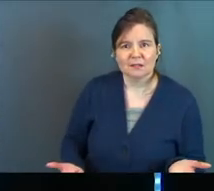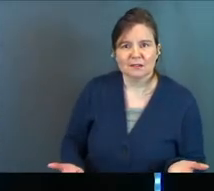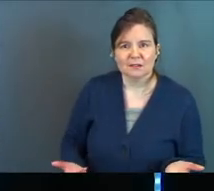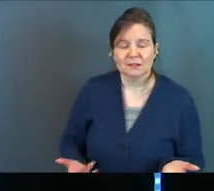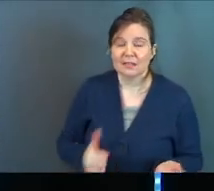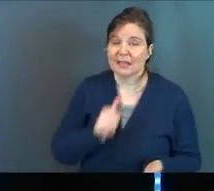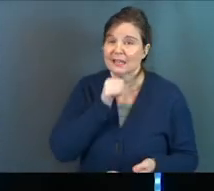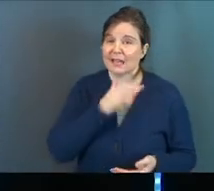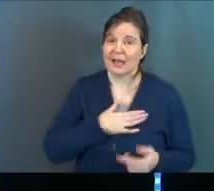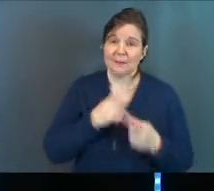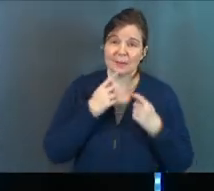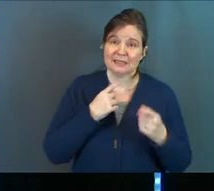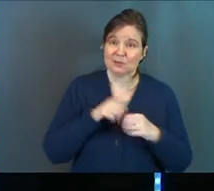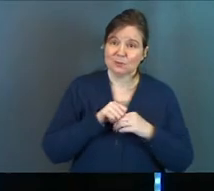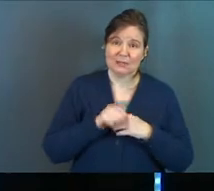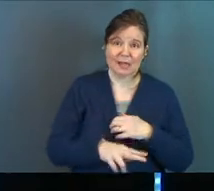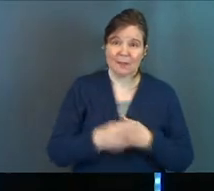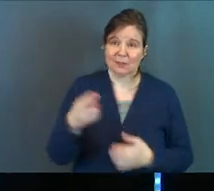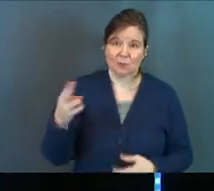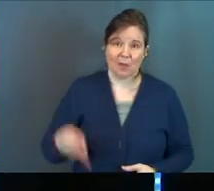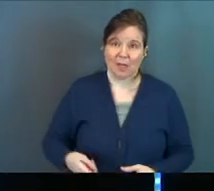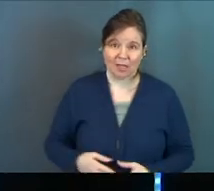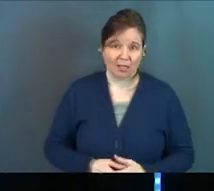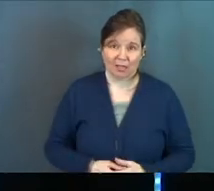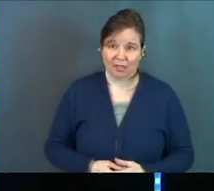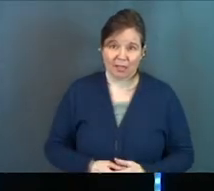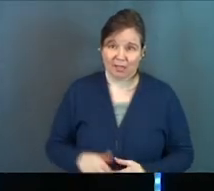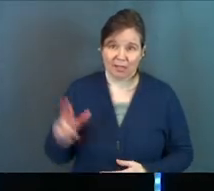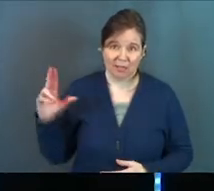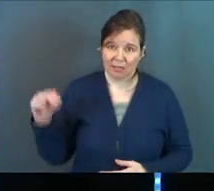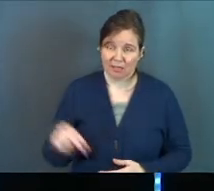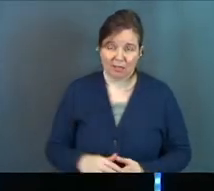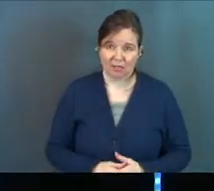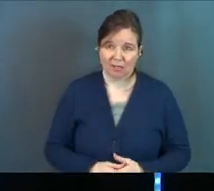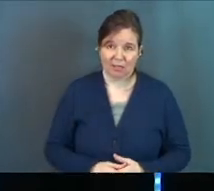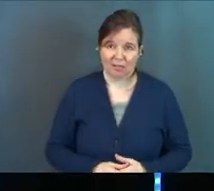And it is not my sins that will send me to hell. No.